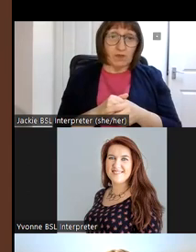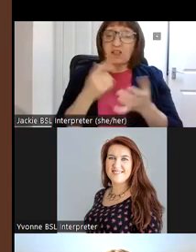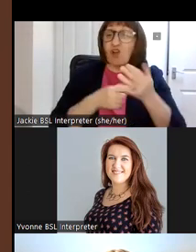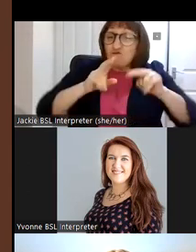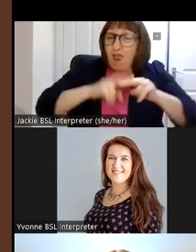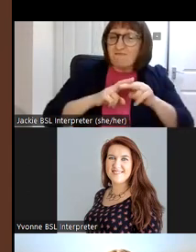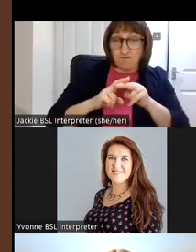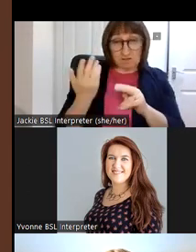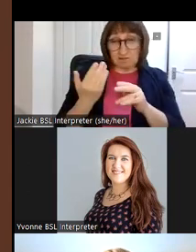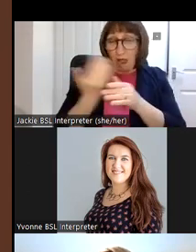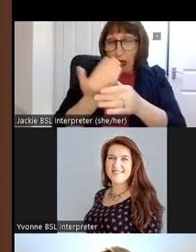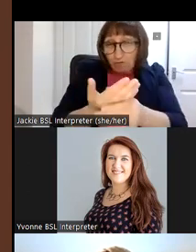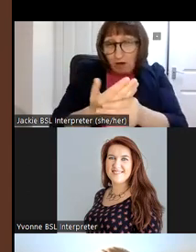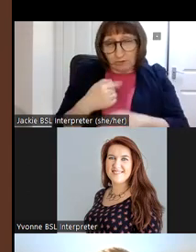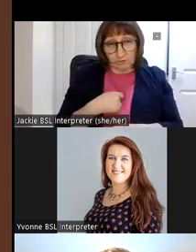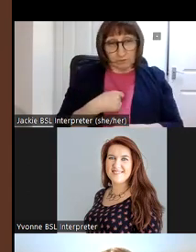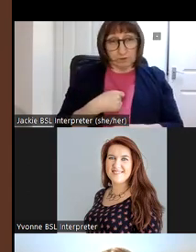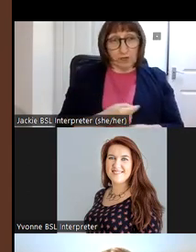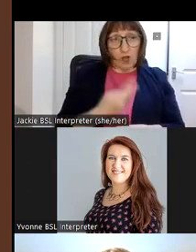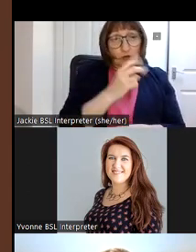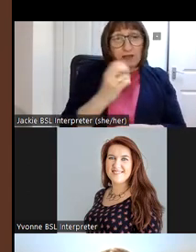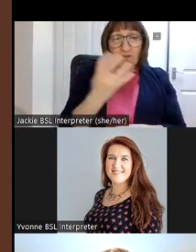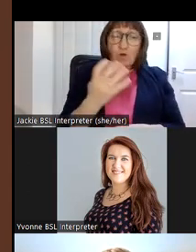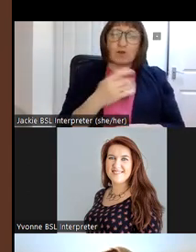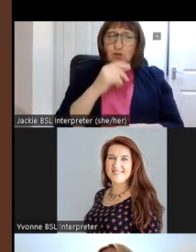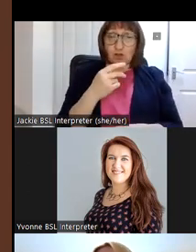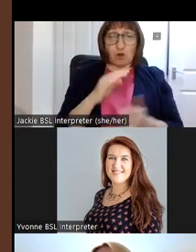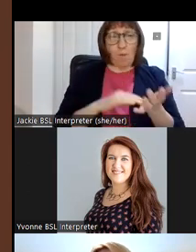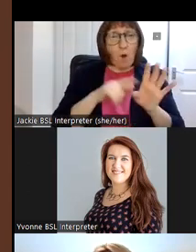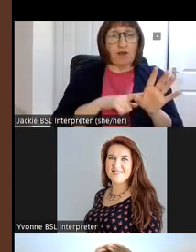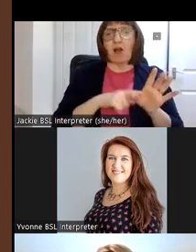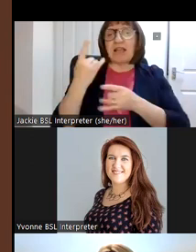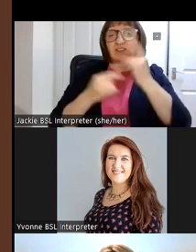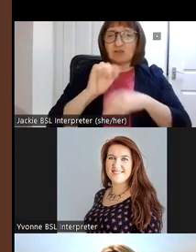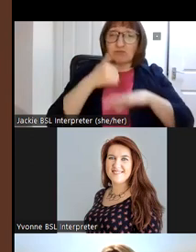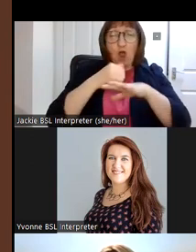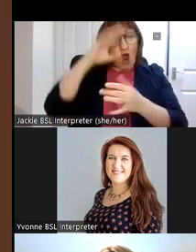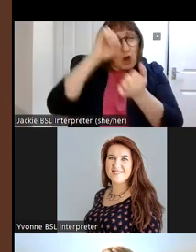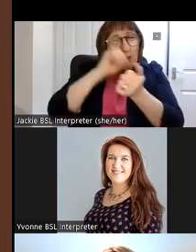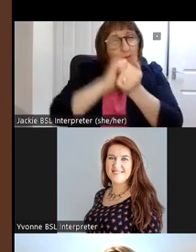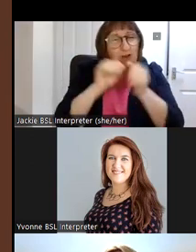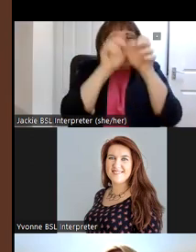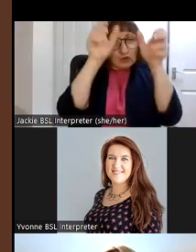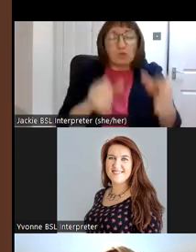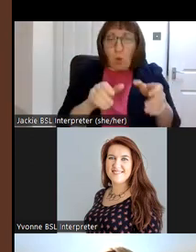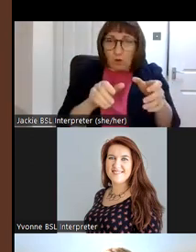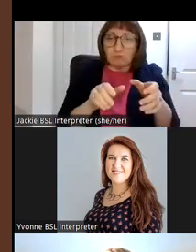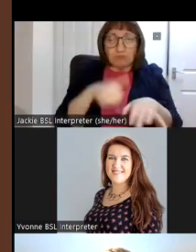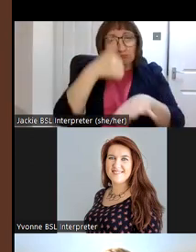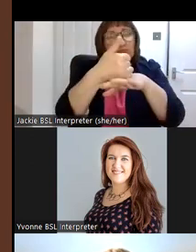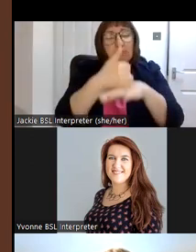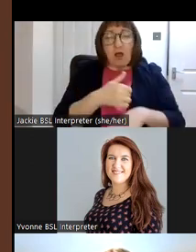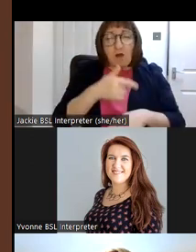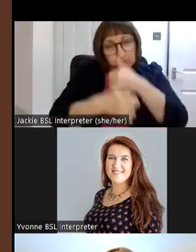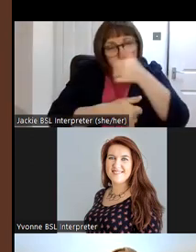uh in 2014 my colon heritage erected a commemoration stone uh to honor all those